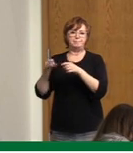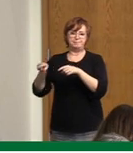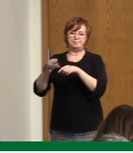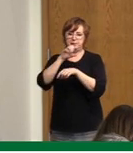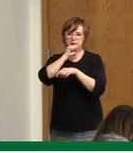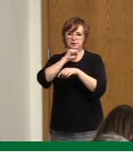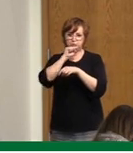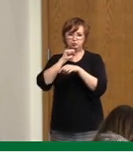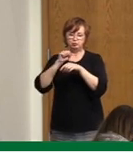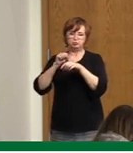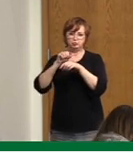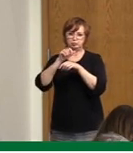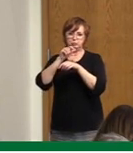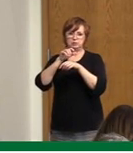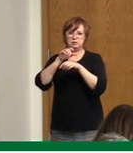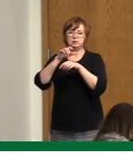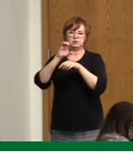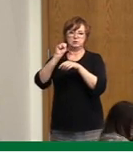factors.